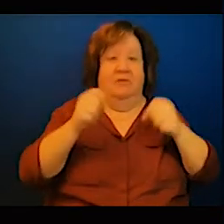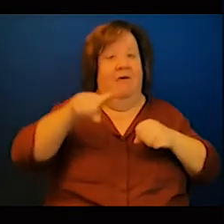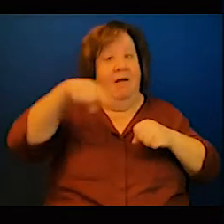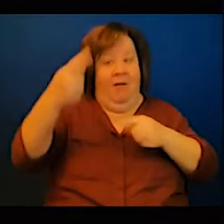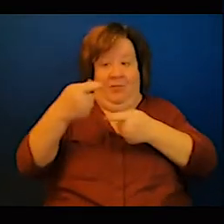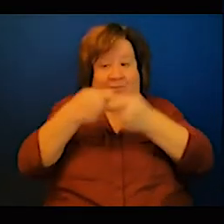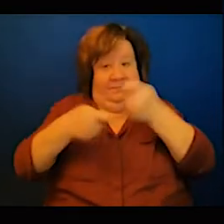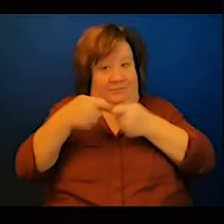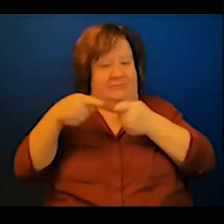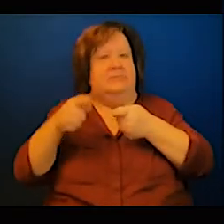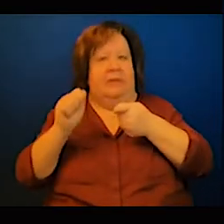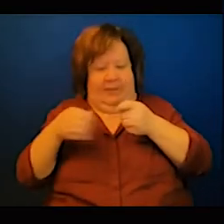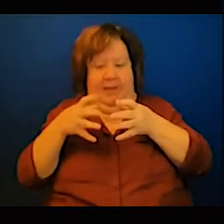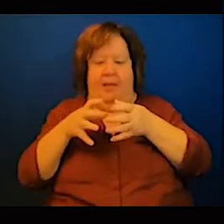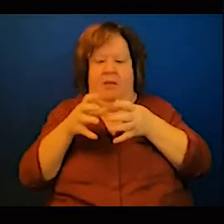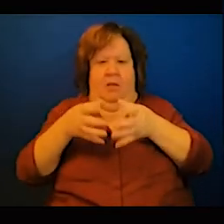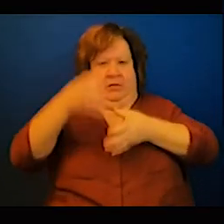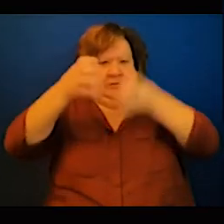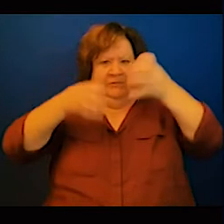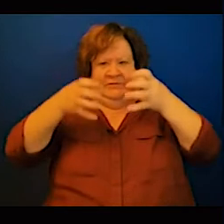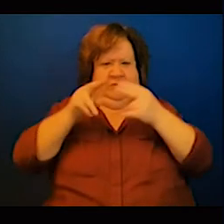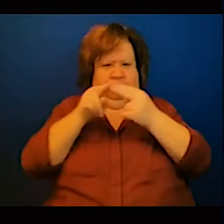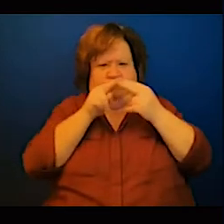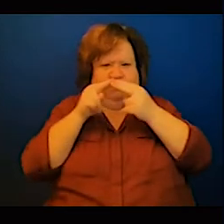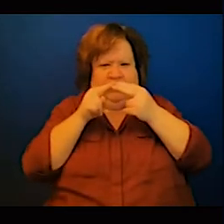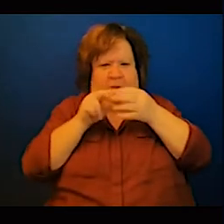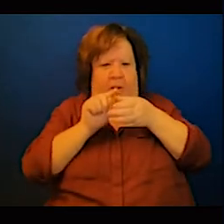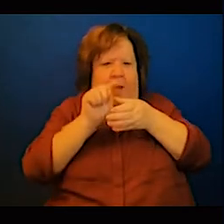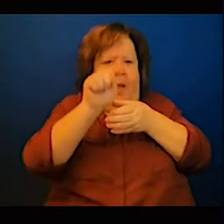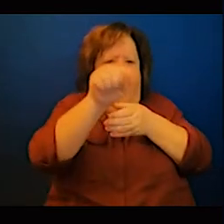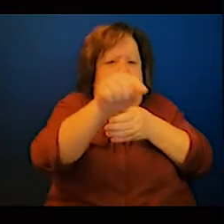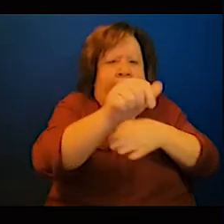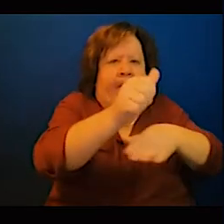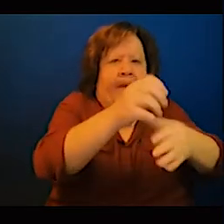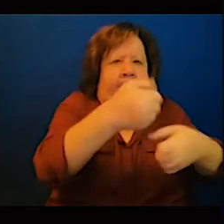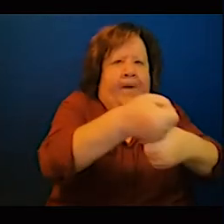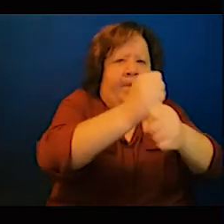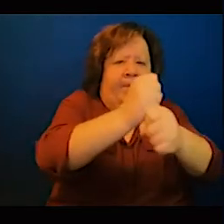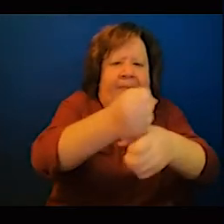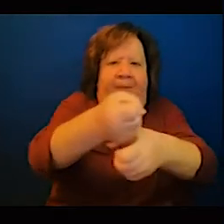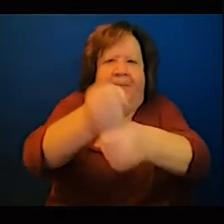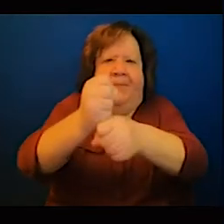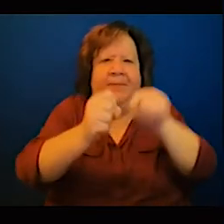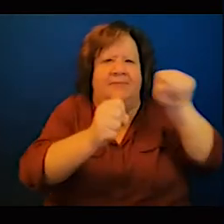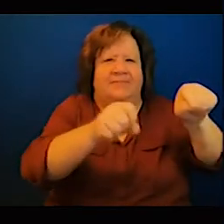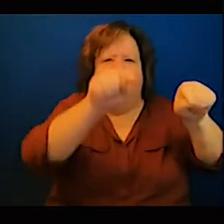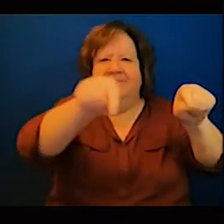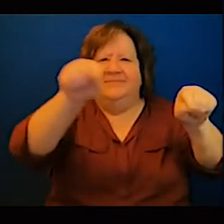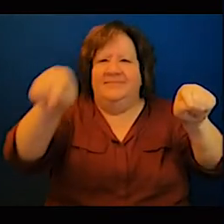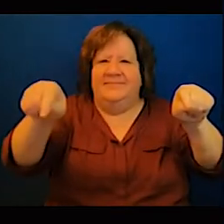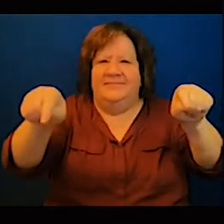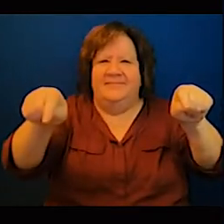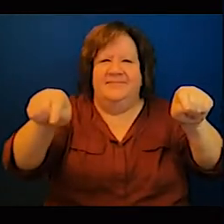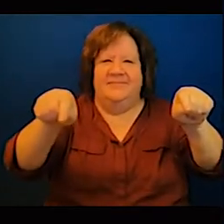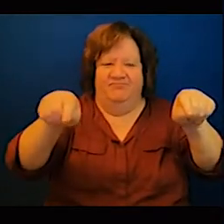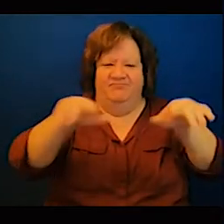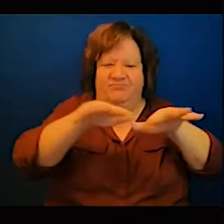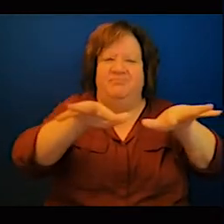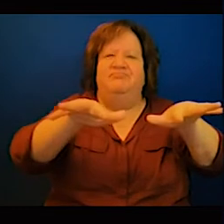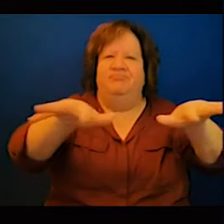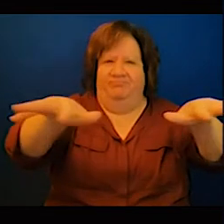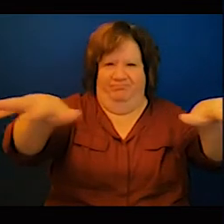financing because they're not ready they don't know they're not aware that such projects are long term delicate